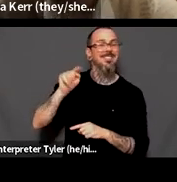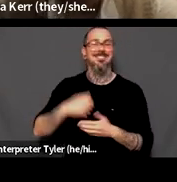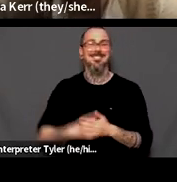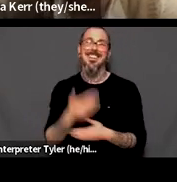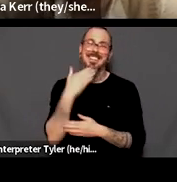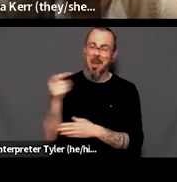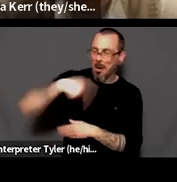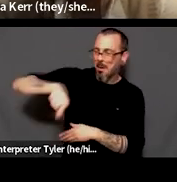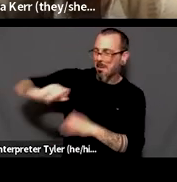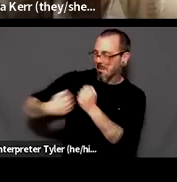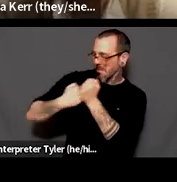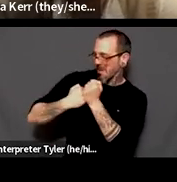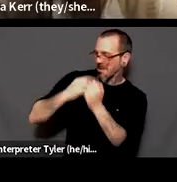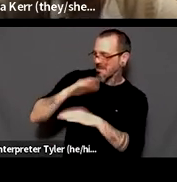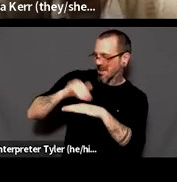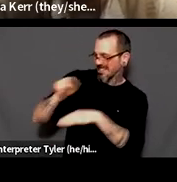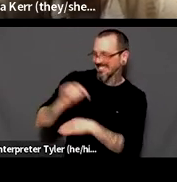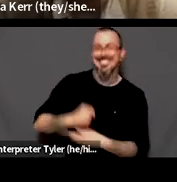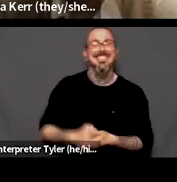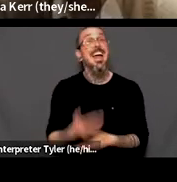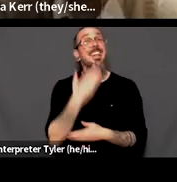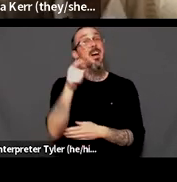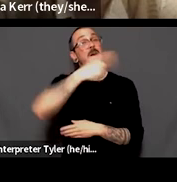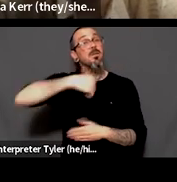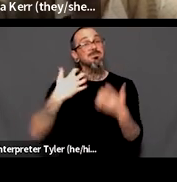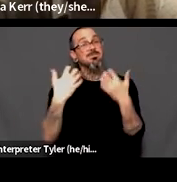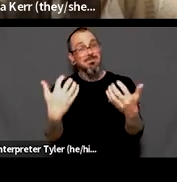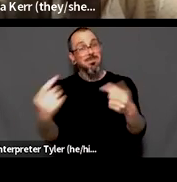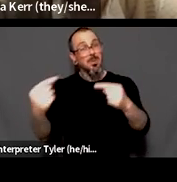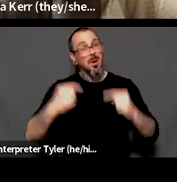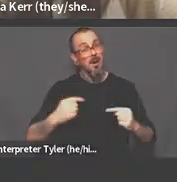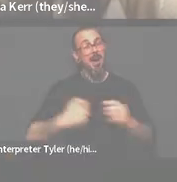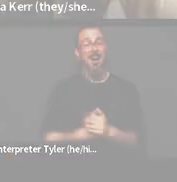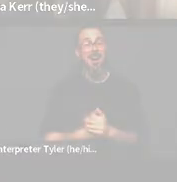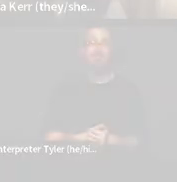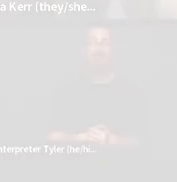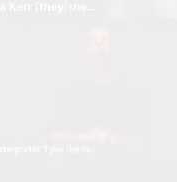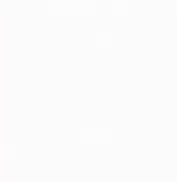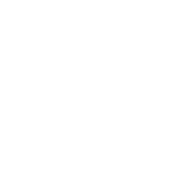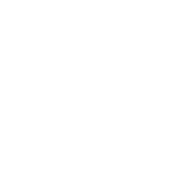so much to everybody for being here. Um, we really appreciate everyone coming and making this happen tonight.